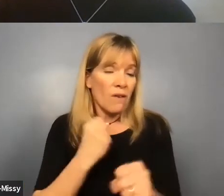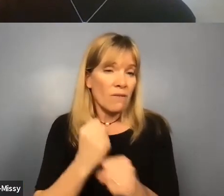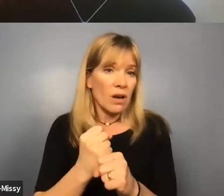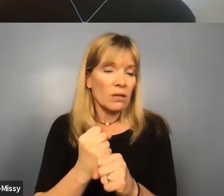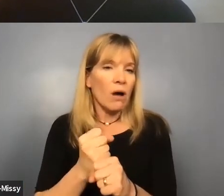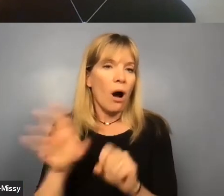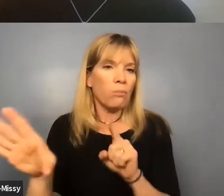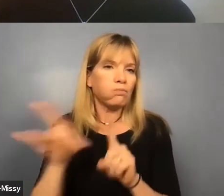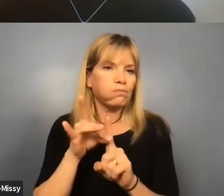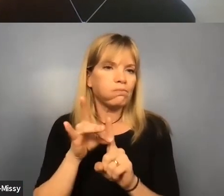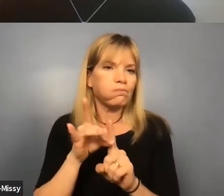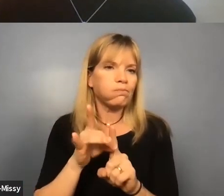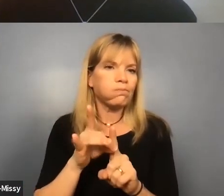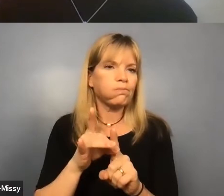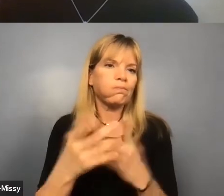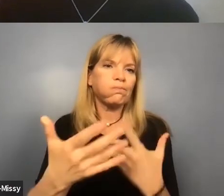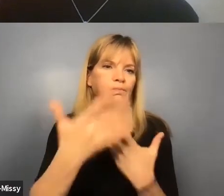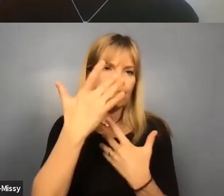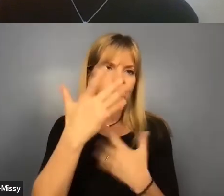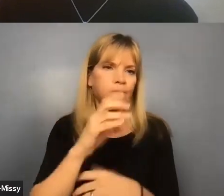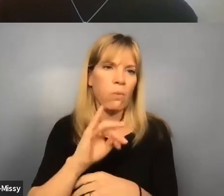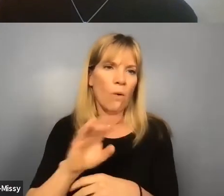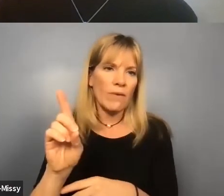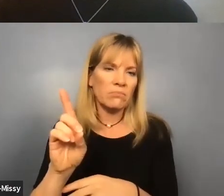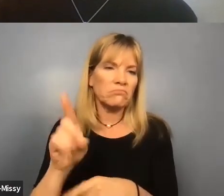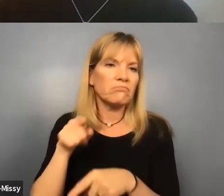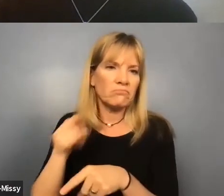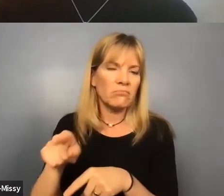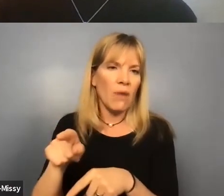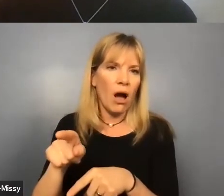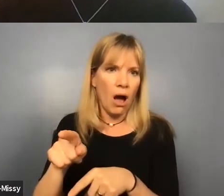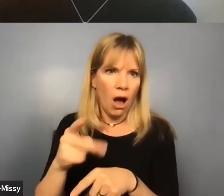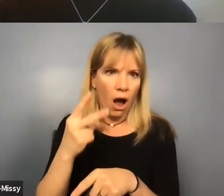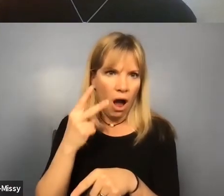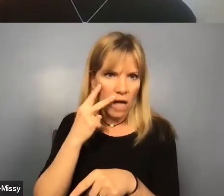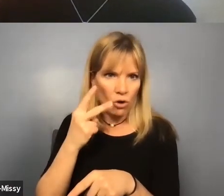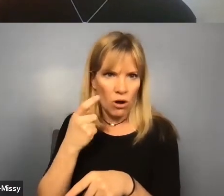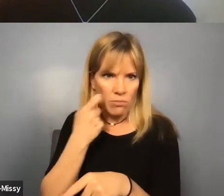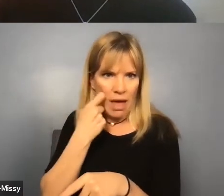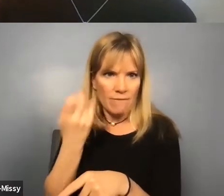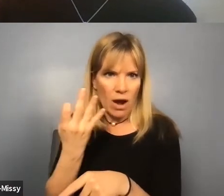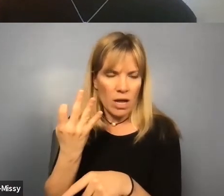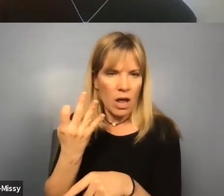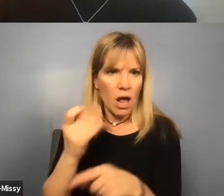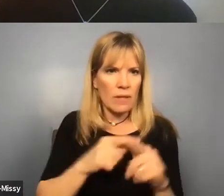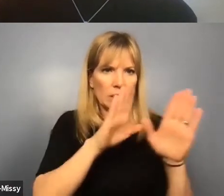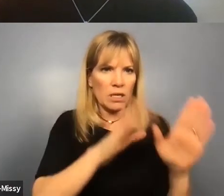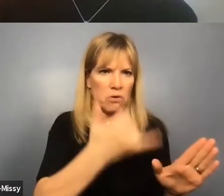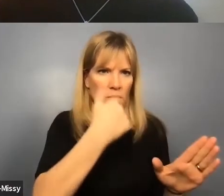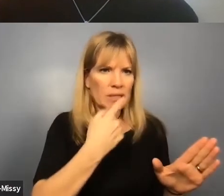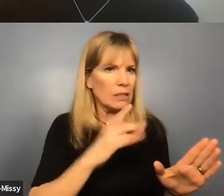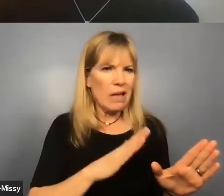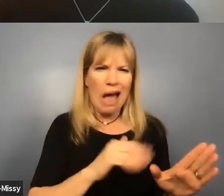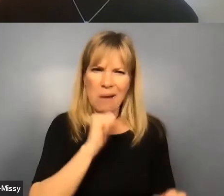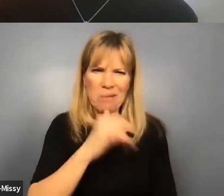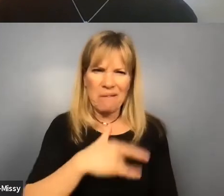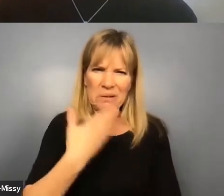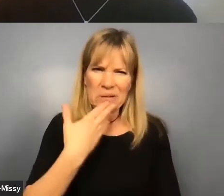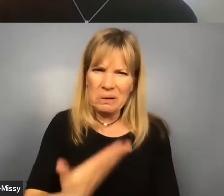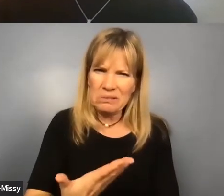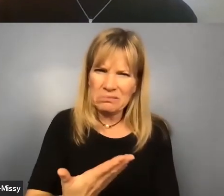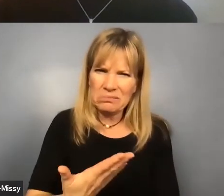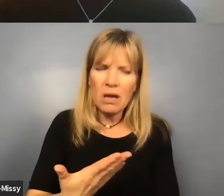contracted COVID. And I saw him that Friday and on Sunday, calls me, he says, I'm not feeling well,